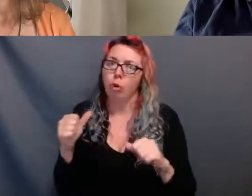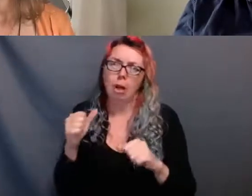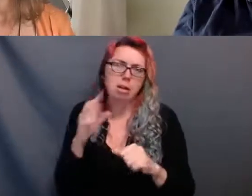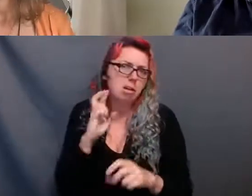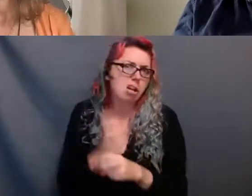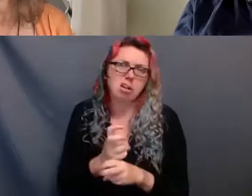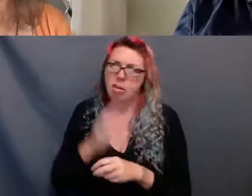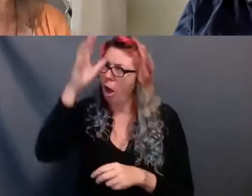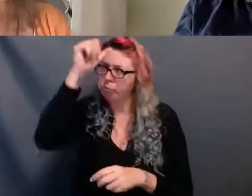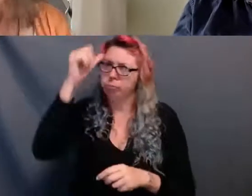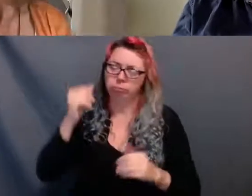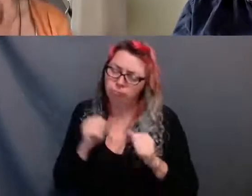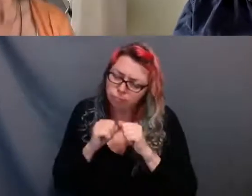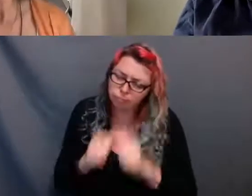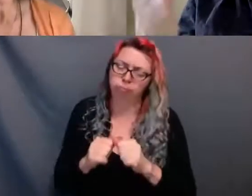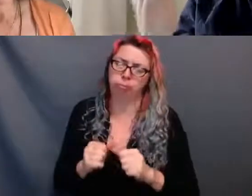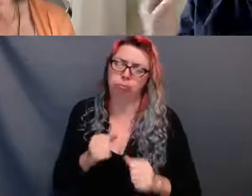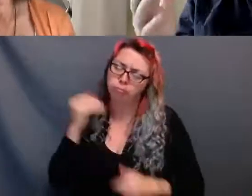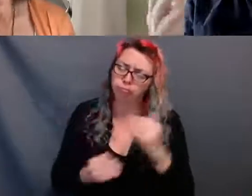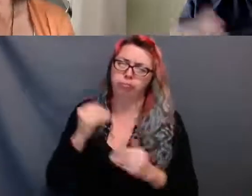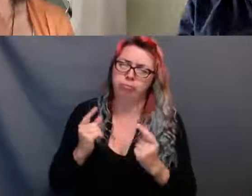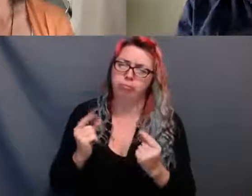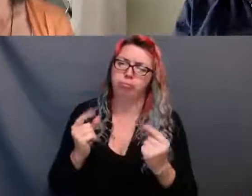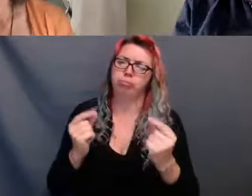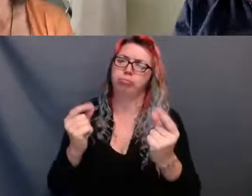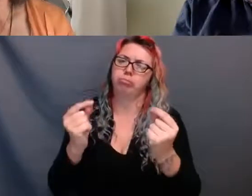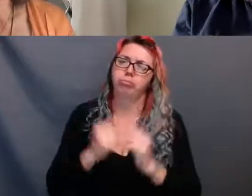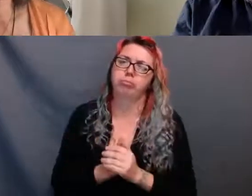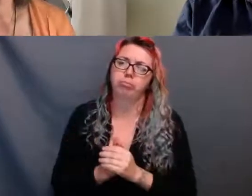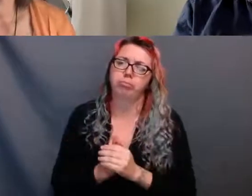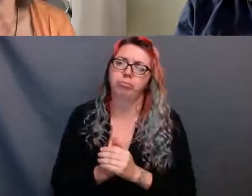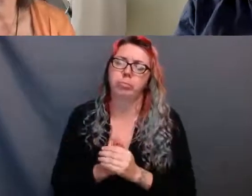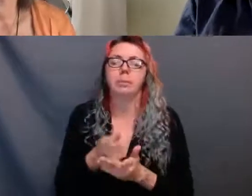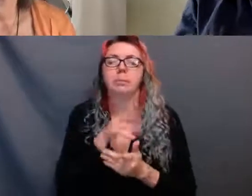this awful, absurd time. Cooks stay up for your perseverance.